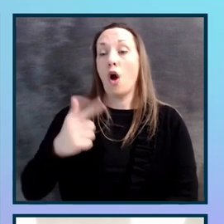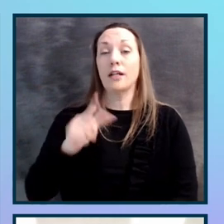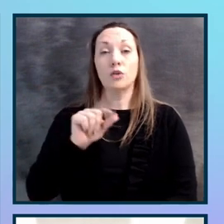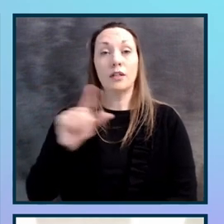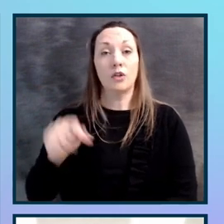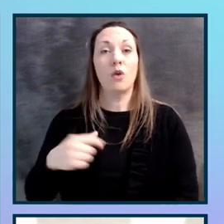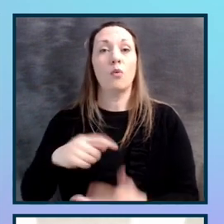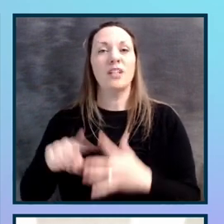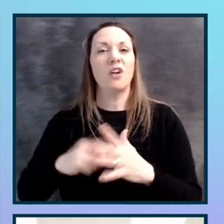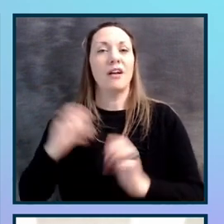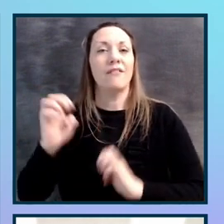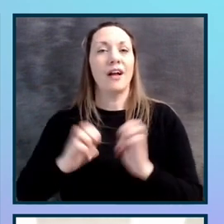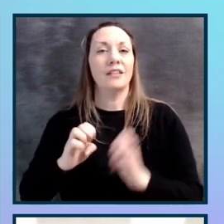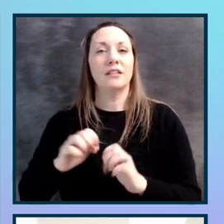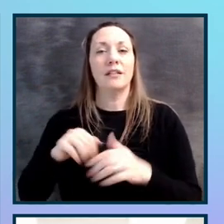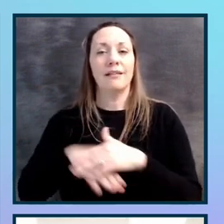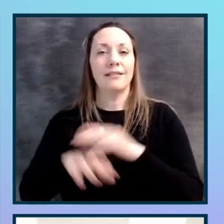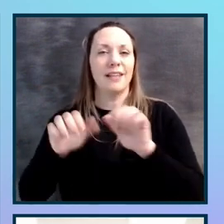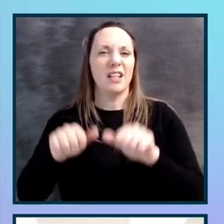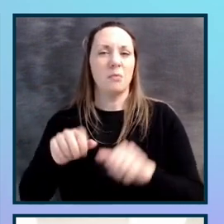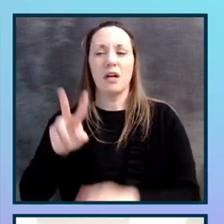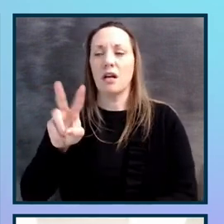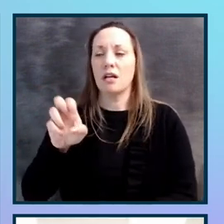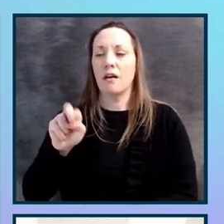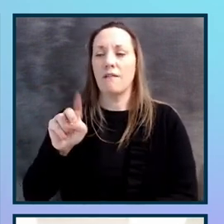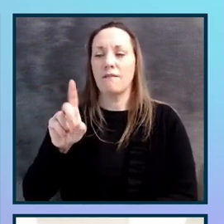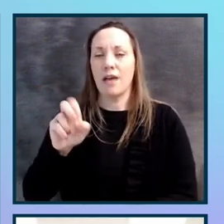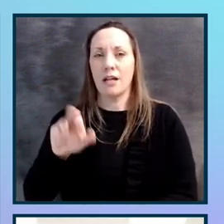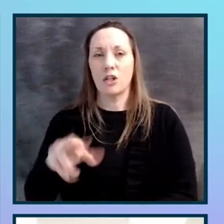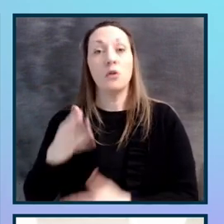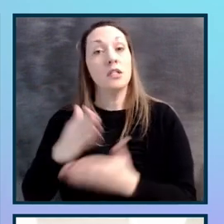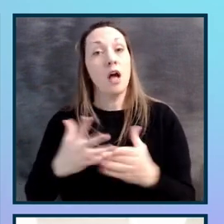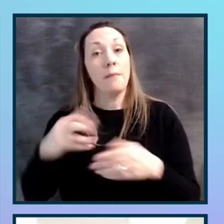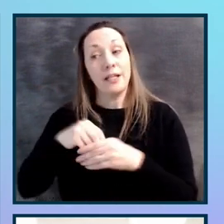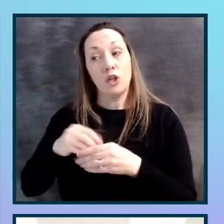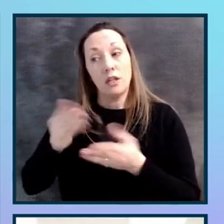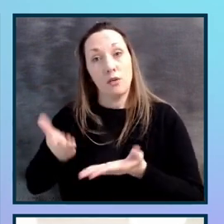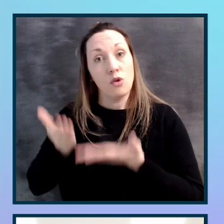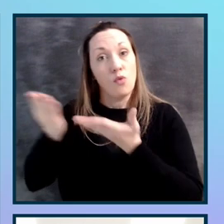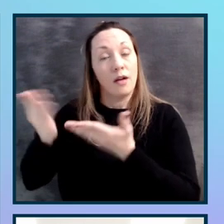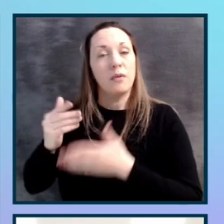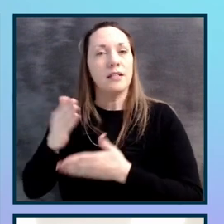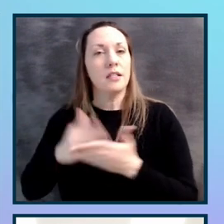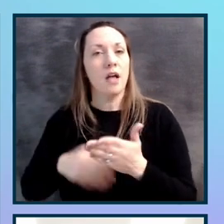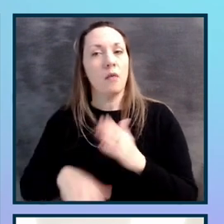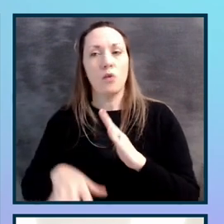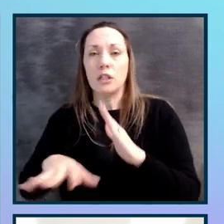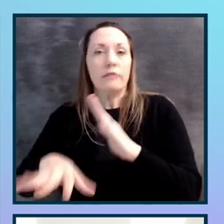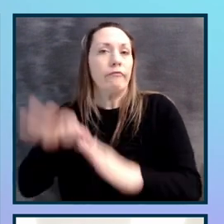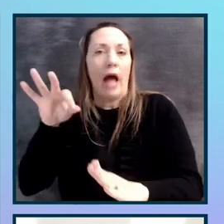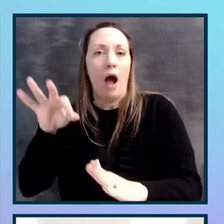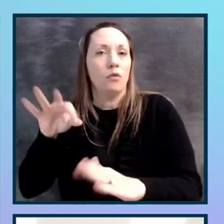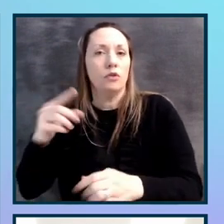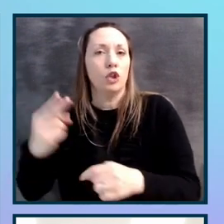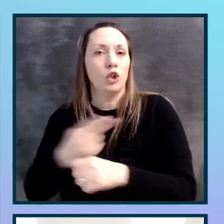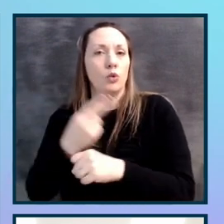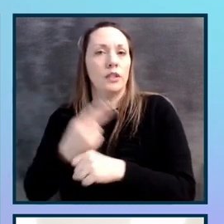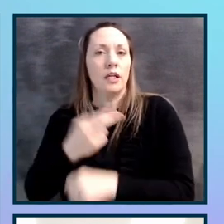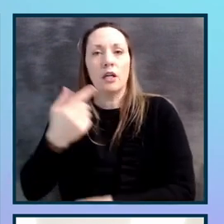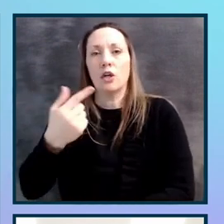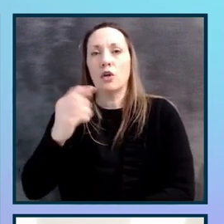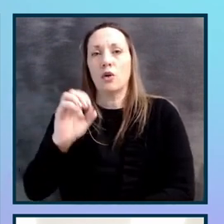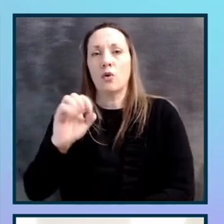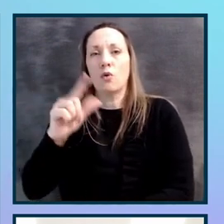accessibility vendors, some which we'd had internally recommended and some which we'd found just using Google, we evaluated six in